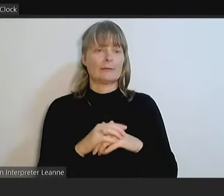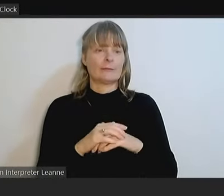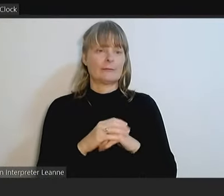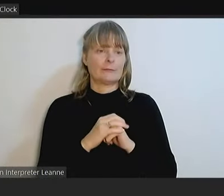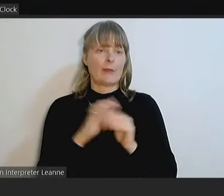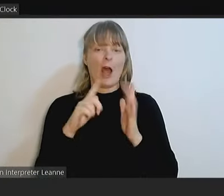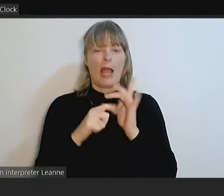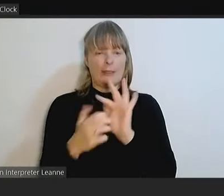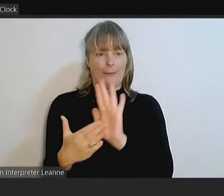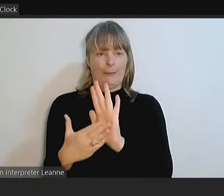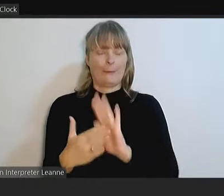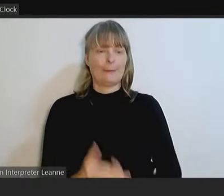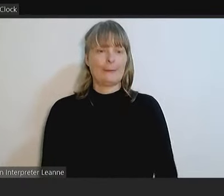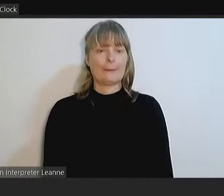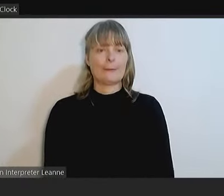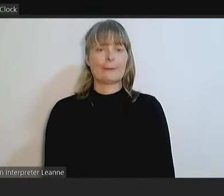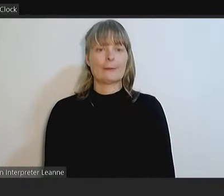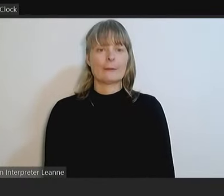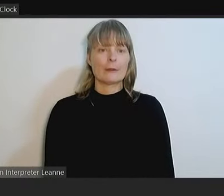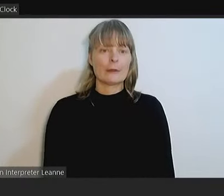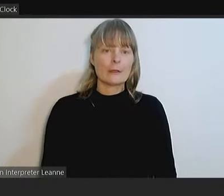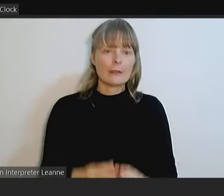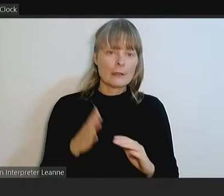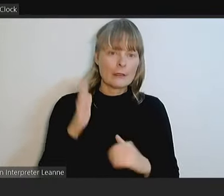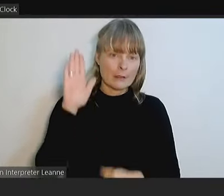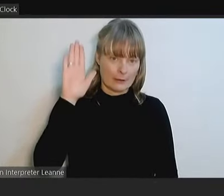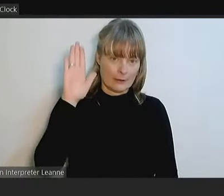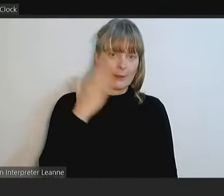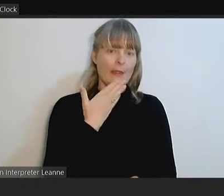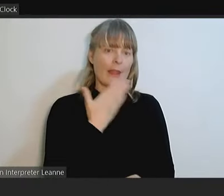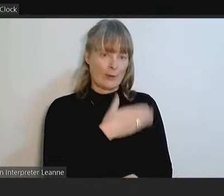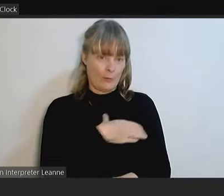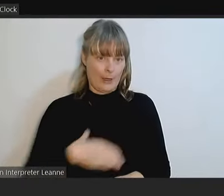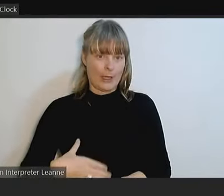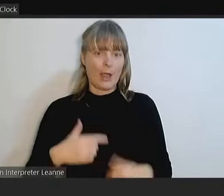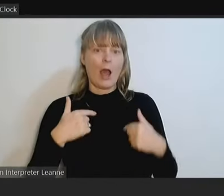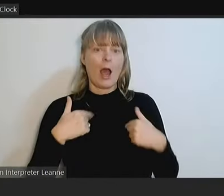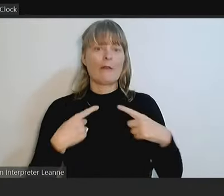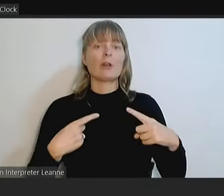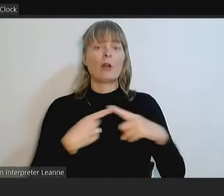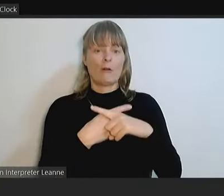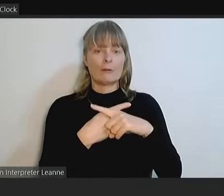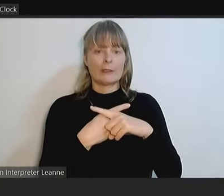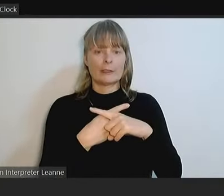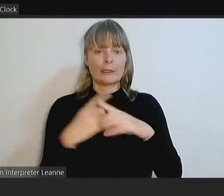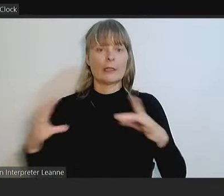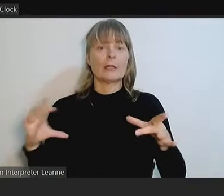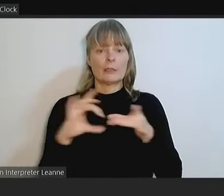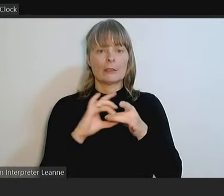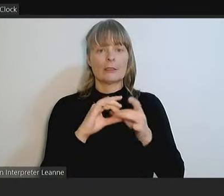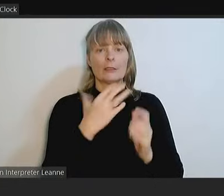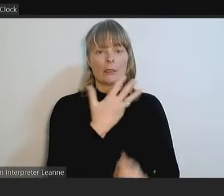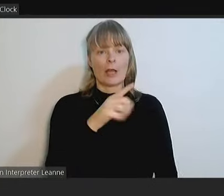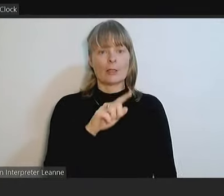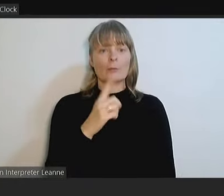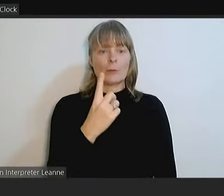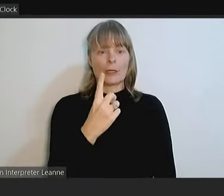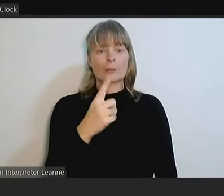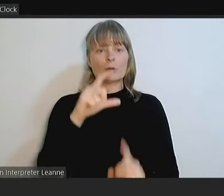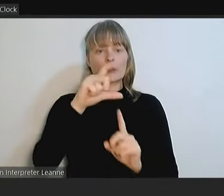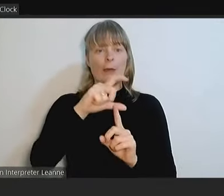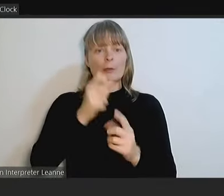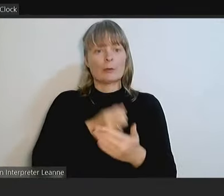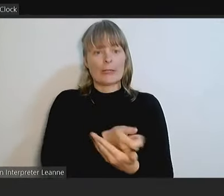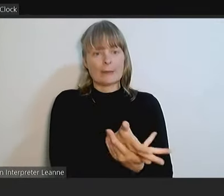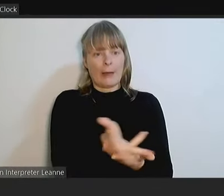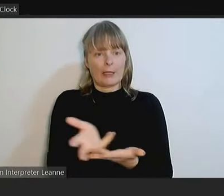Excellent. Councillor Rennie. Thank you, Mayor Williams. I have a conflict in relation to 9.1 with the capital expenditure item on